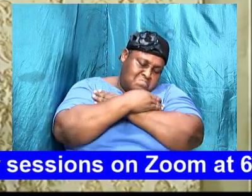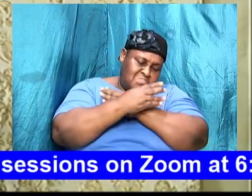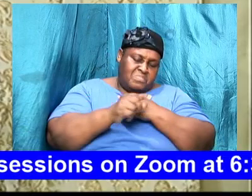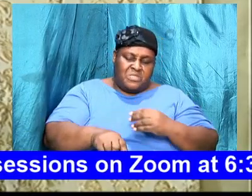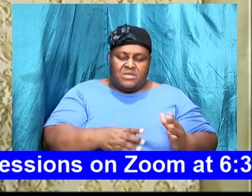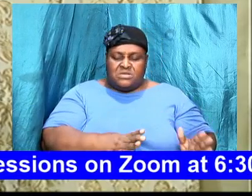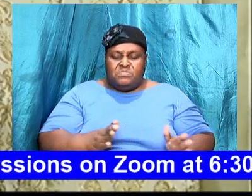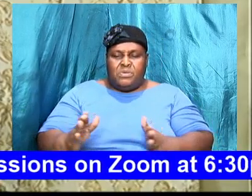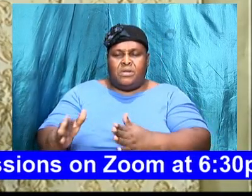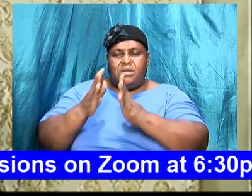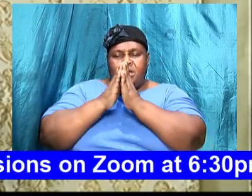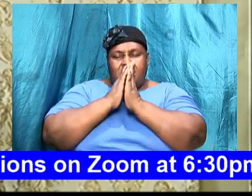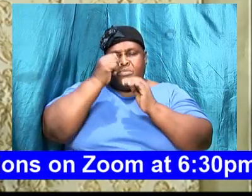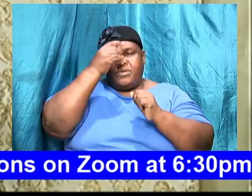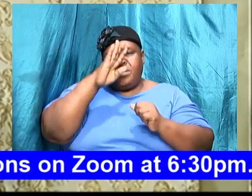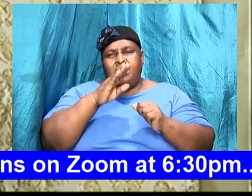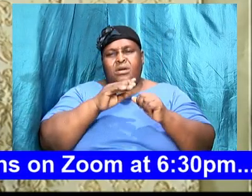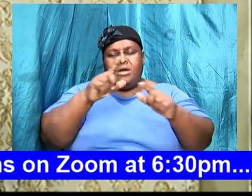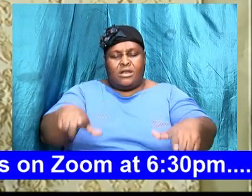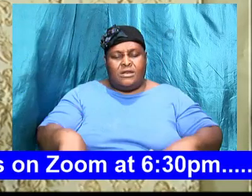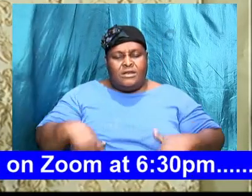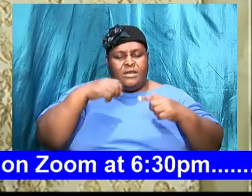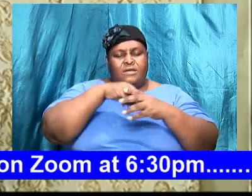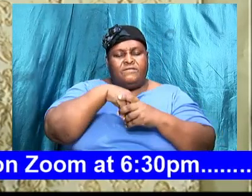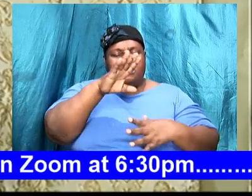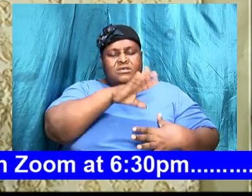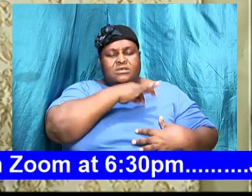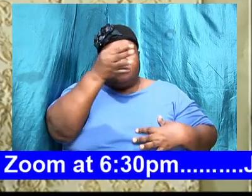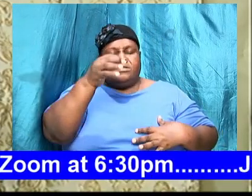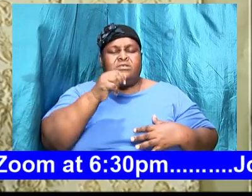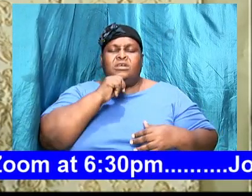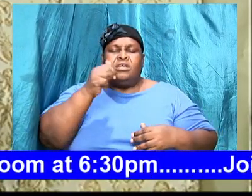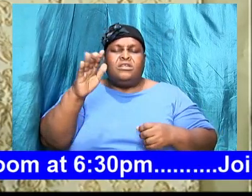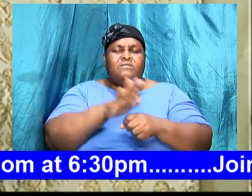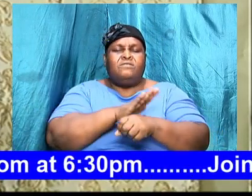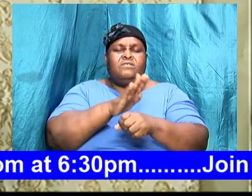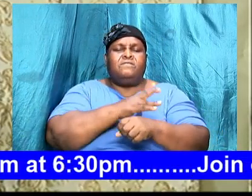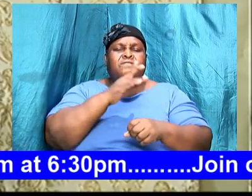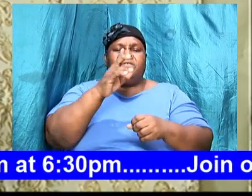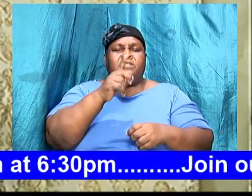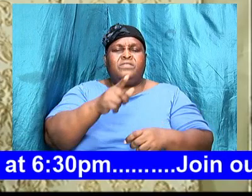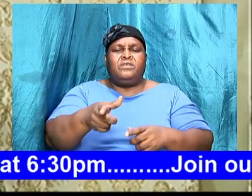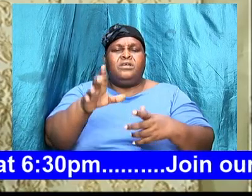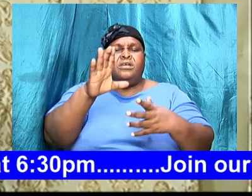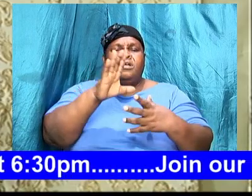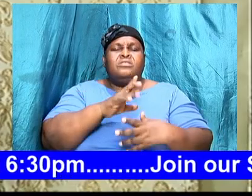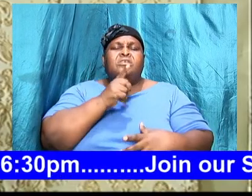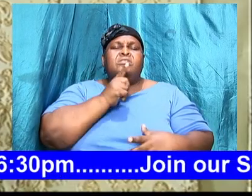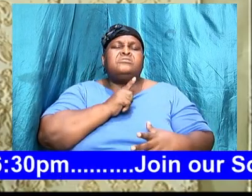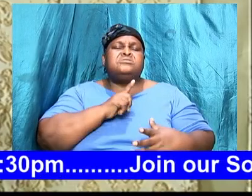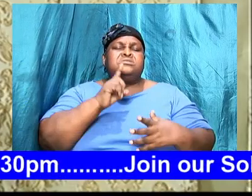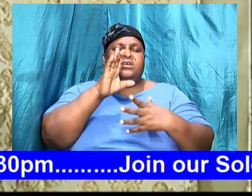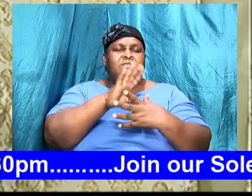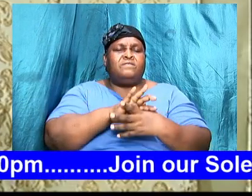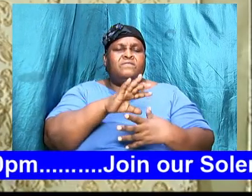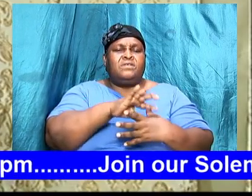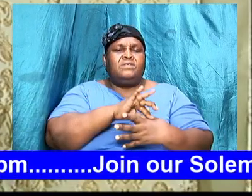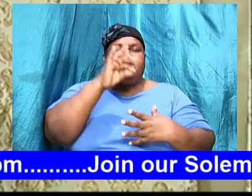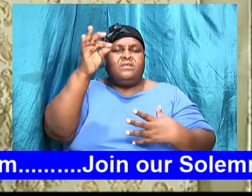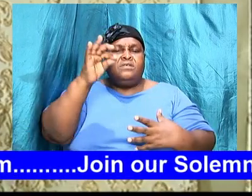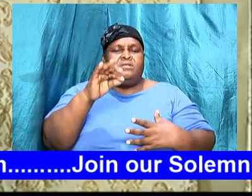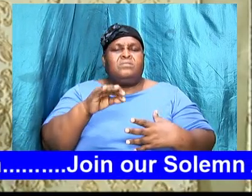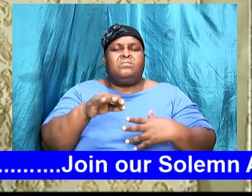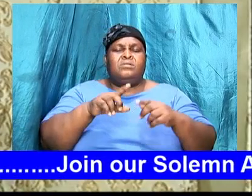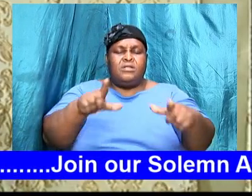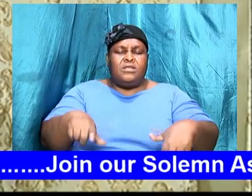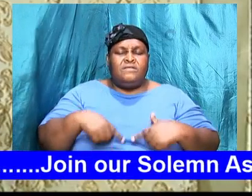God that we will walk in the spirit oh Jesus that we will not fulfill the loss of the flesh walk in the spirit that what we might